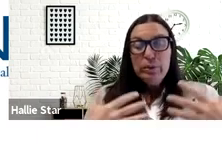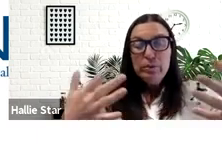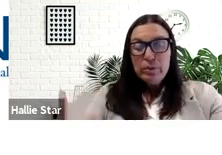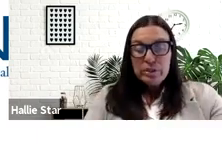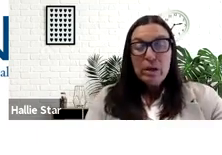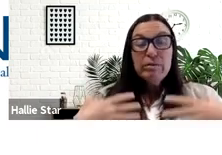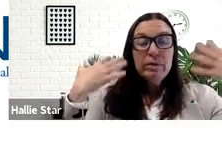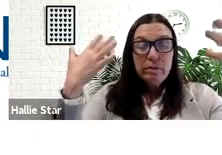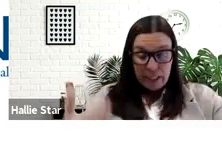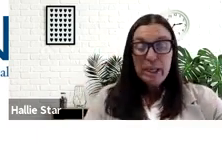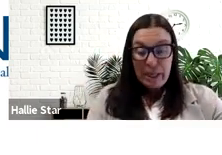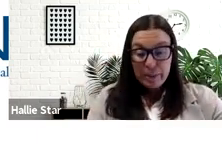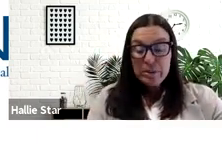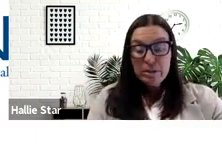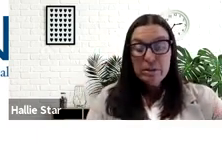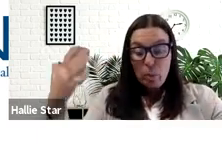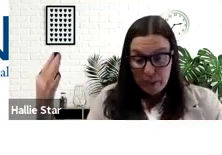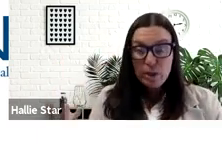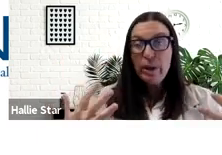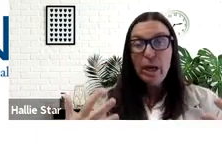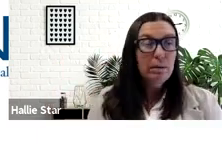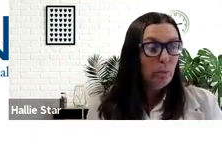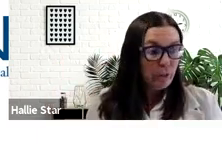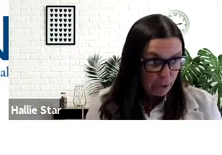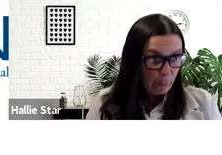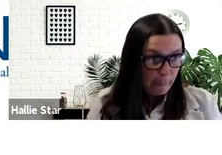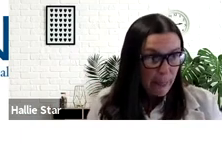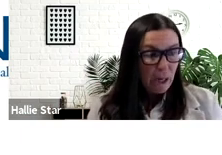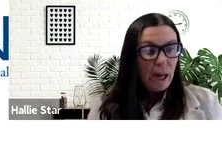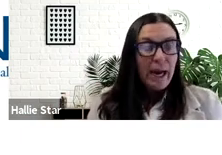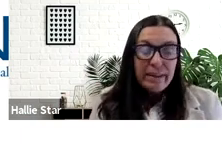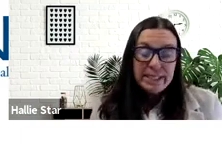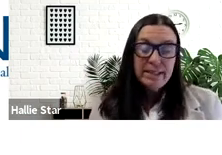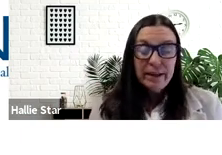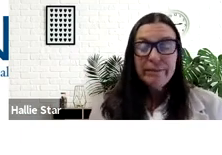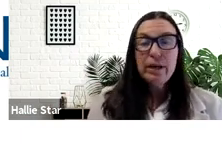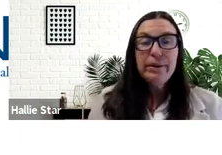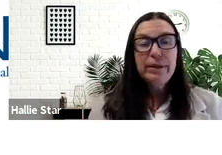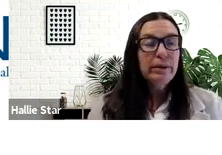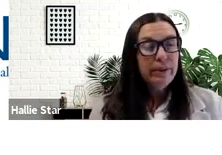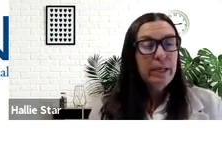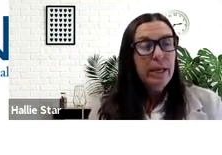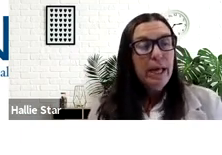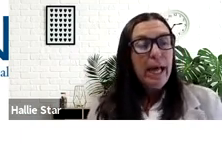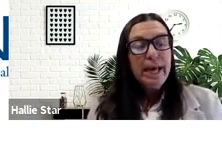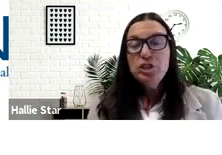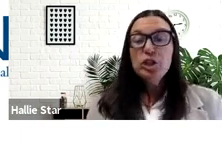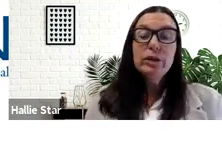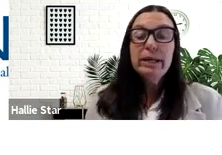you, yourself, thinking about what is going on with you. I like to think of autoethnography